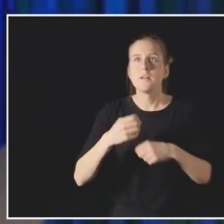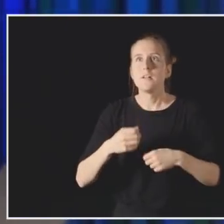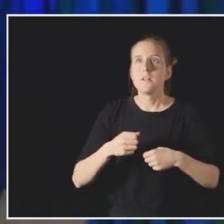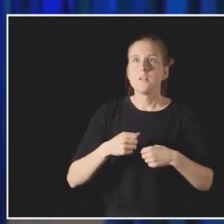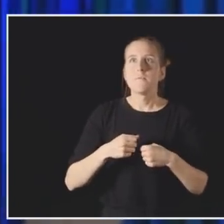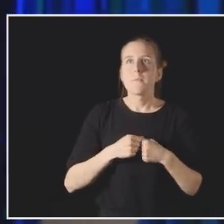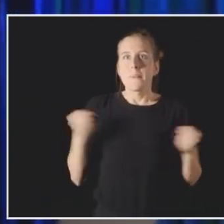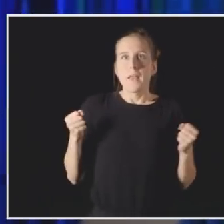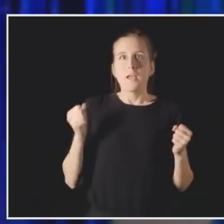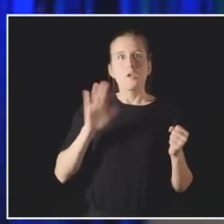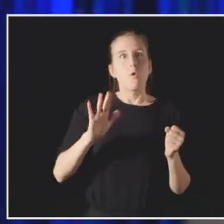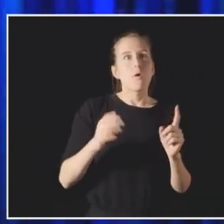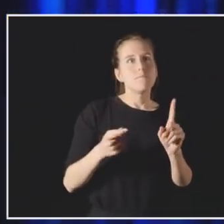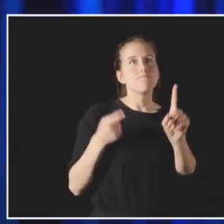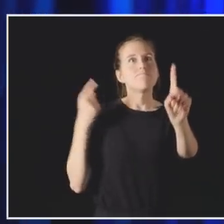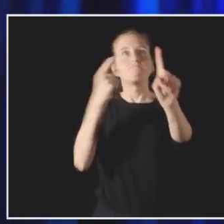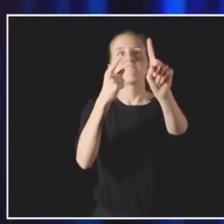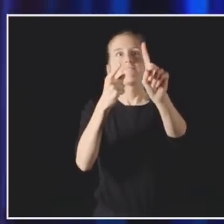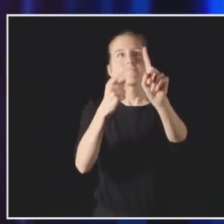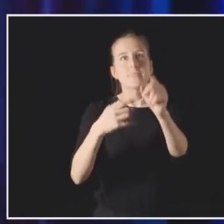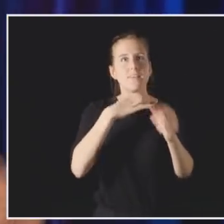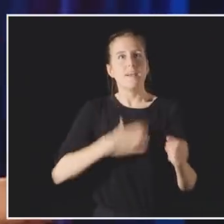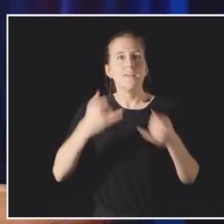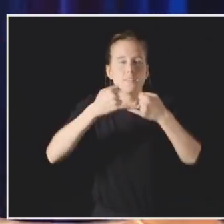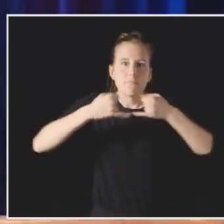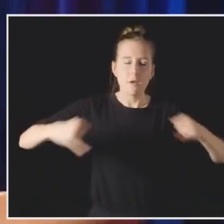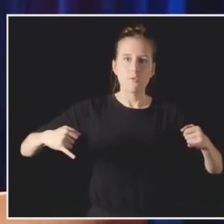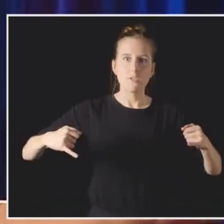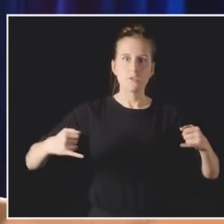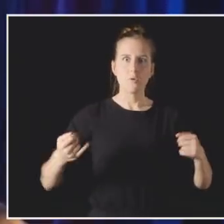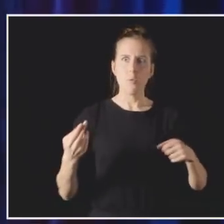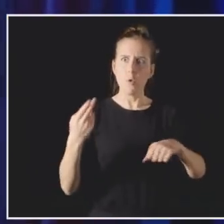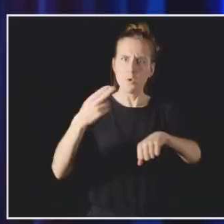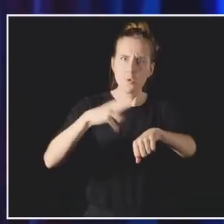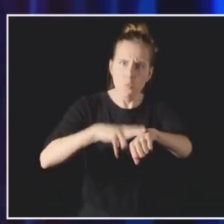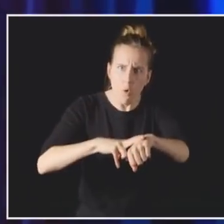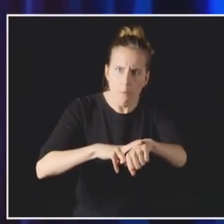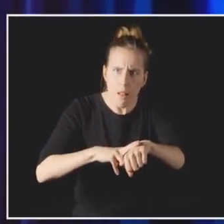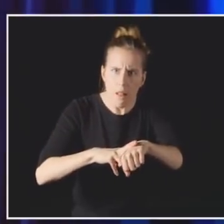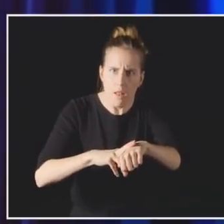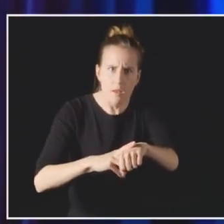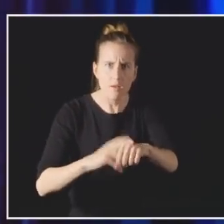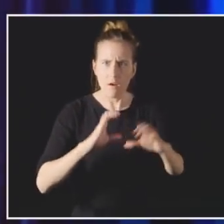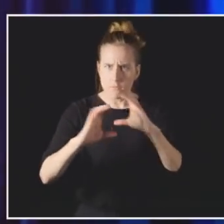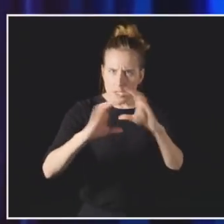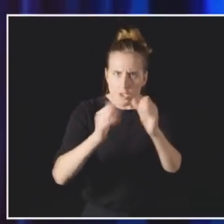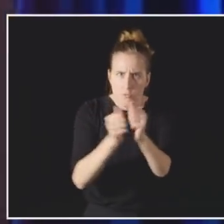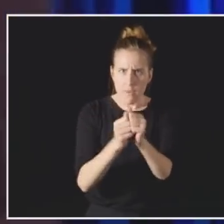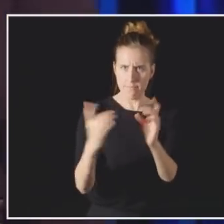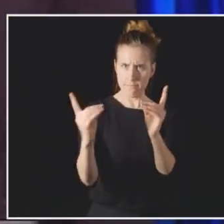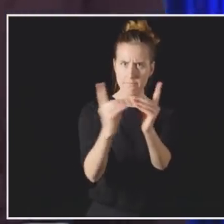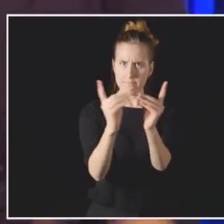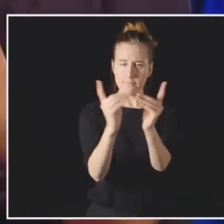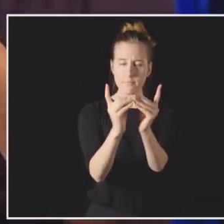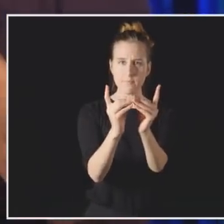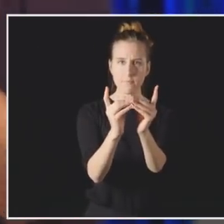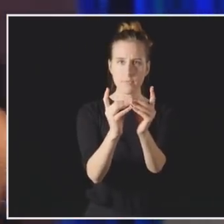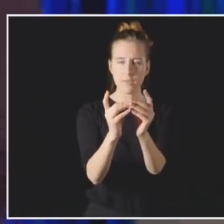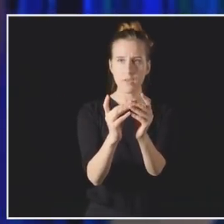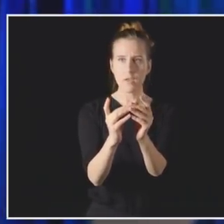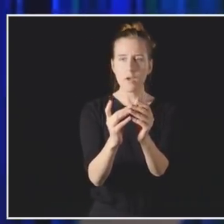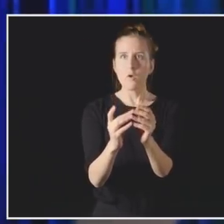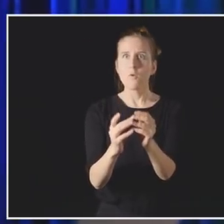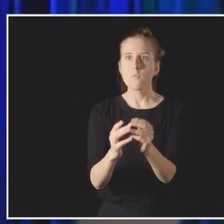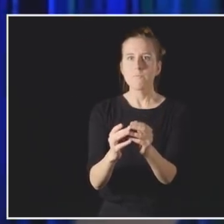desires, and boundaries was a normal part of courtship, where we loved and honored